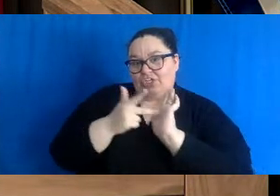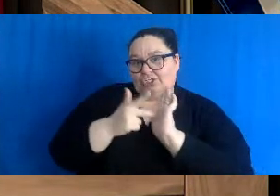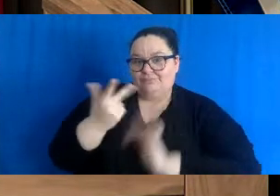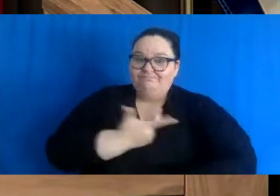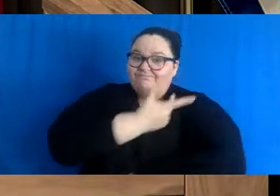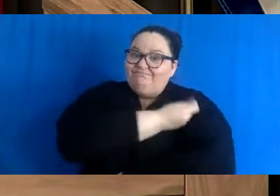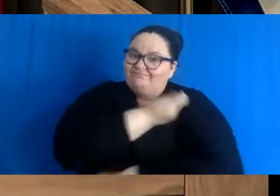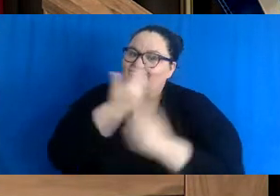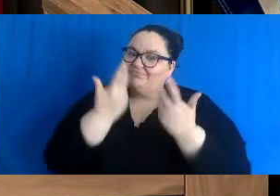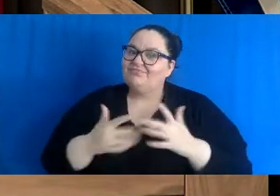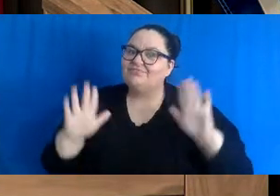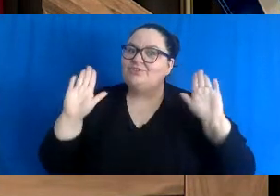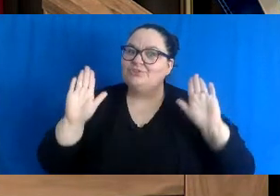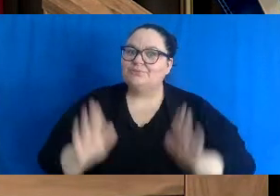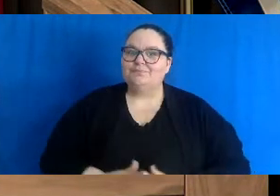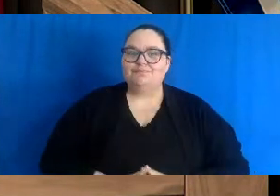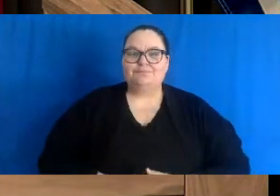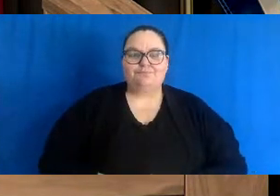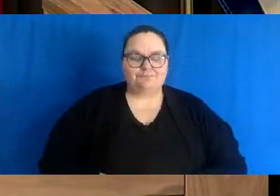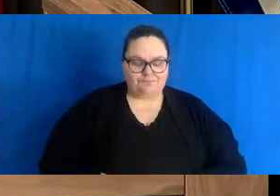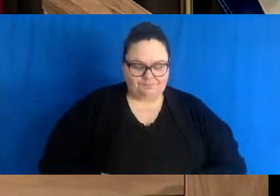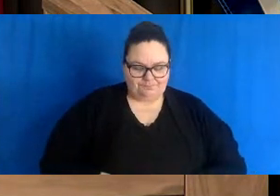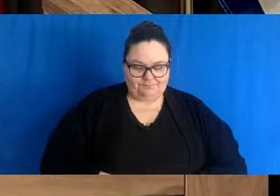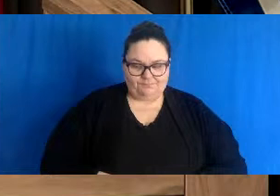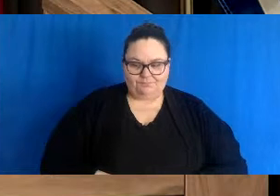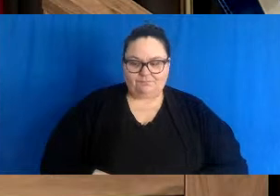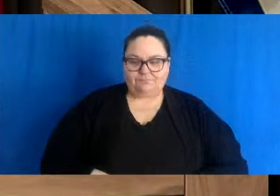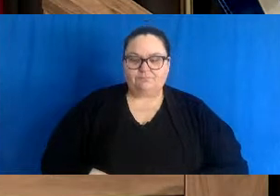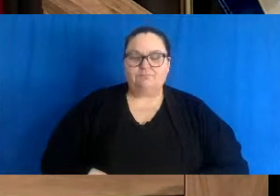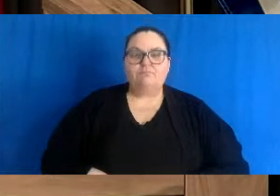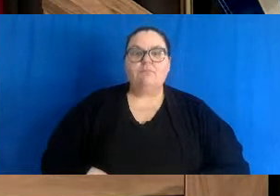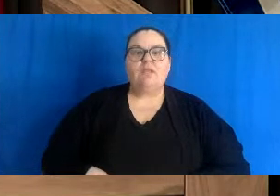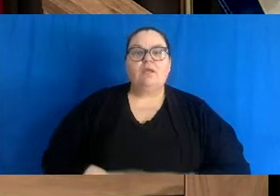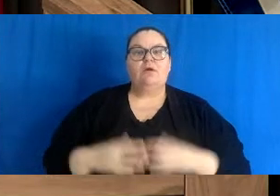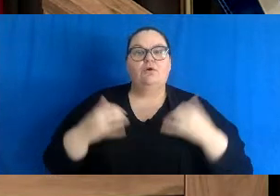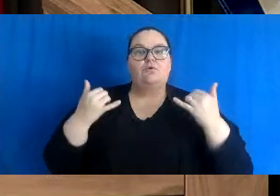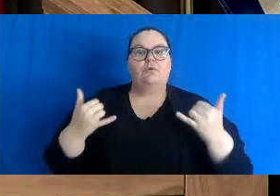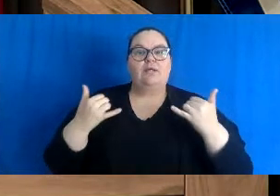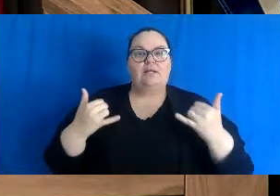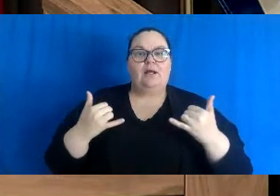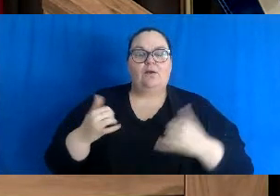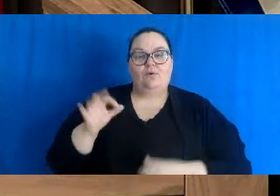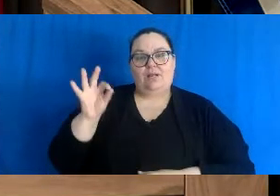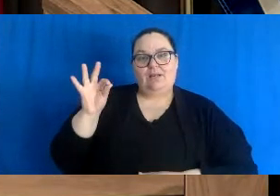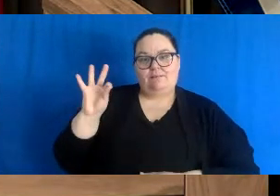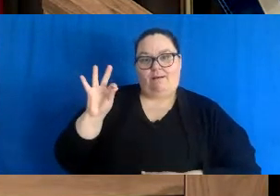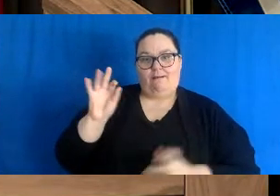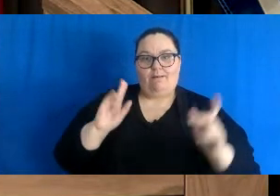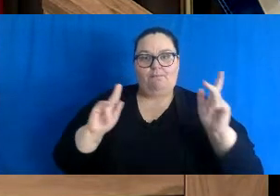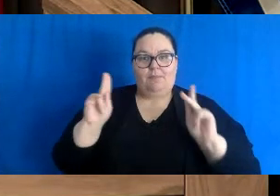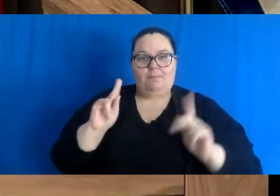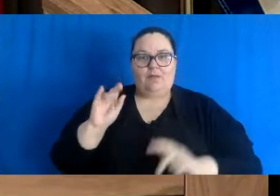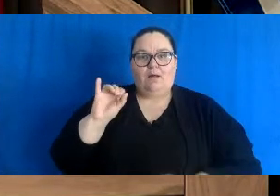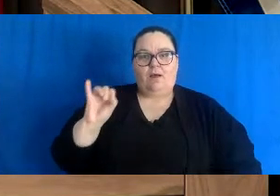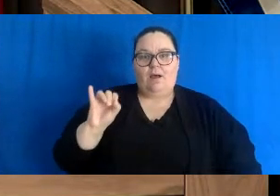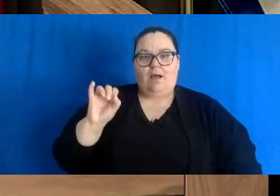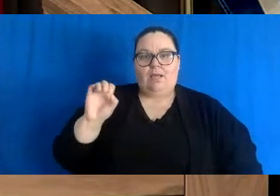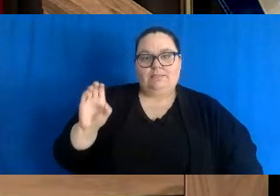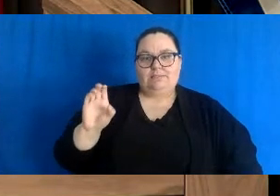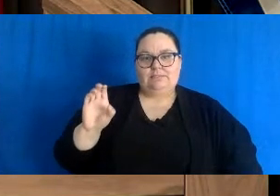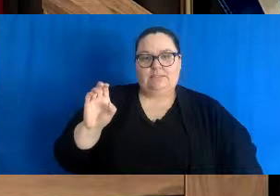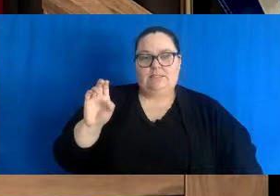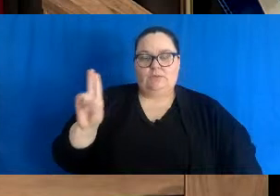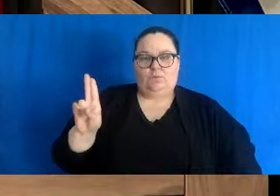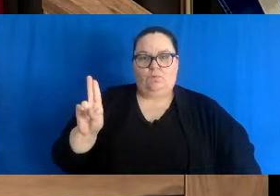dose. We currently have nine people in intensive care, of which 78